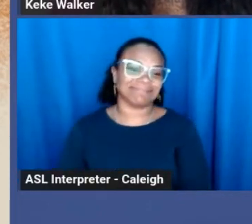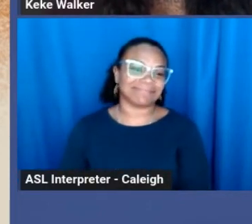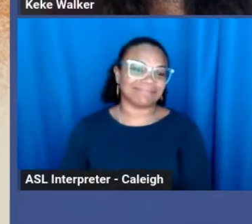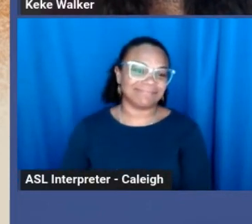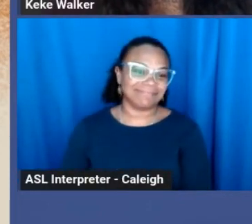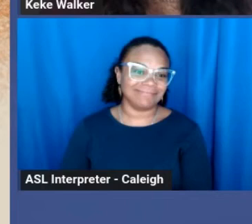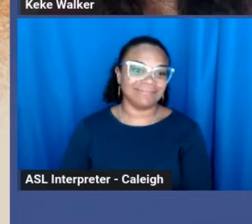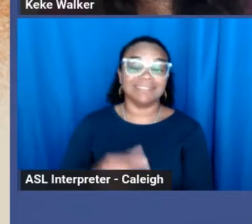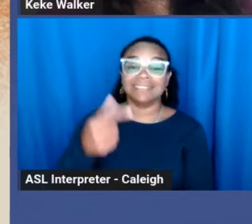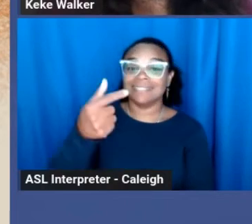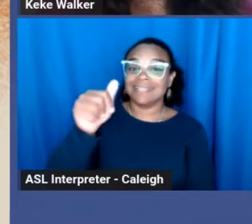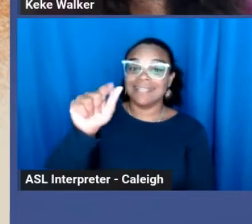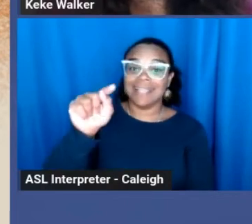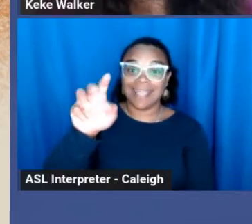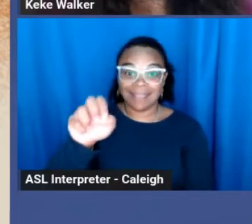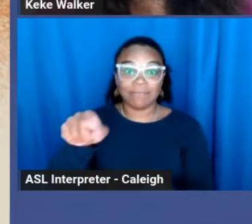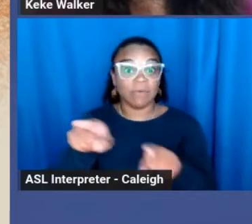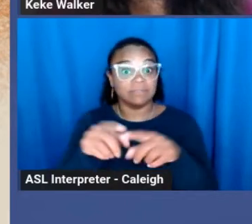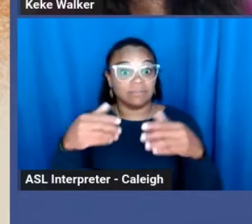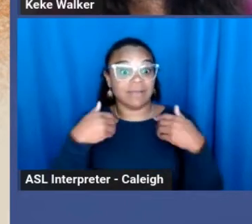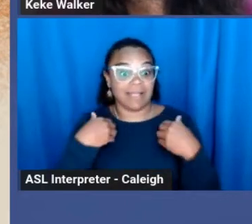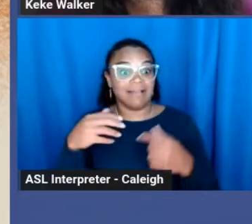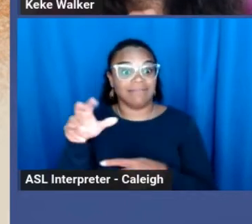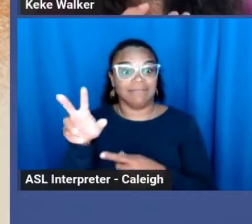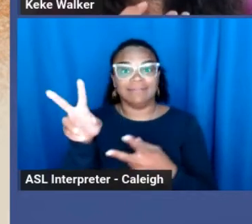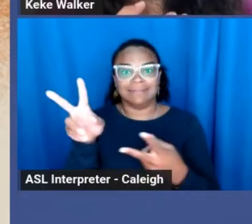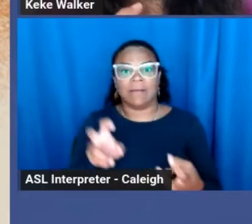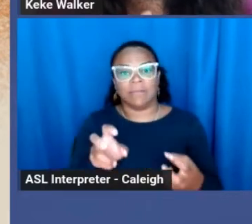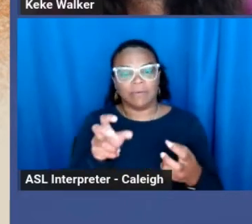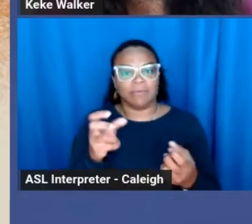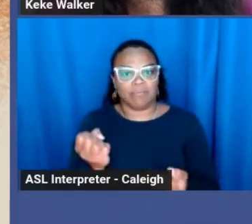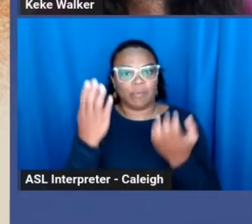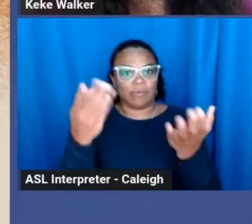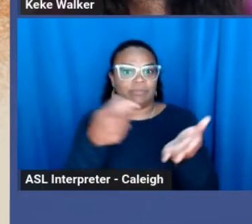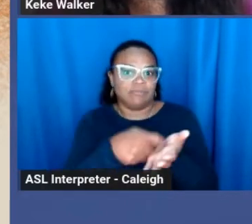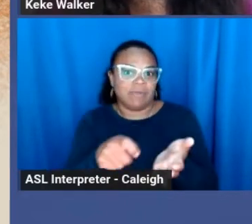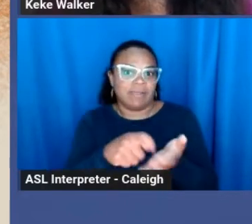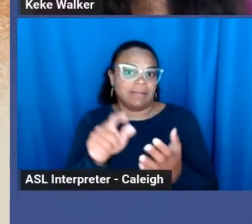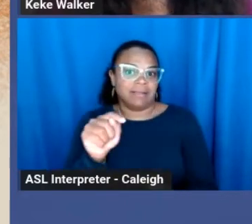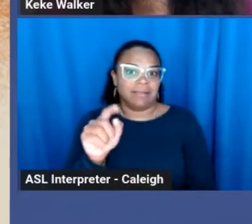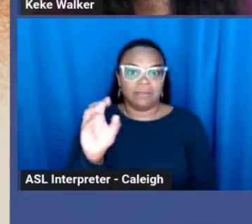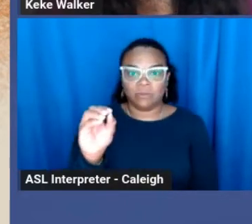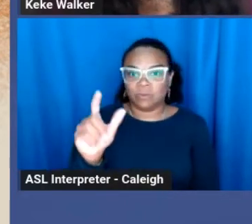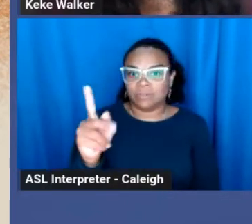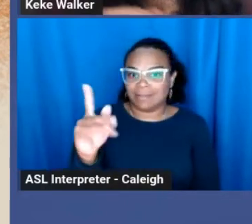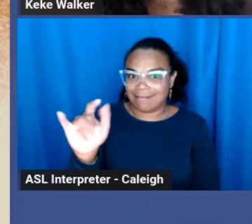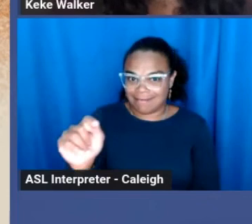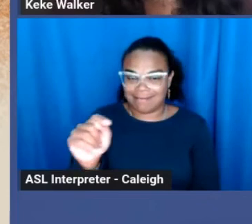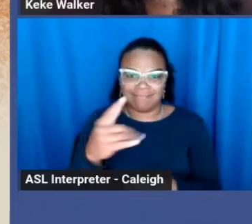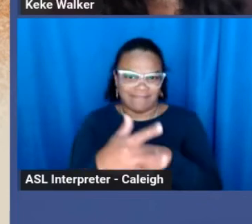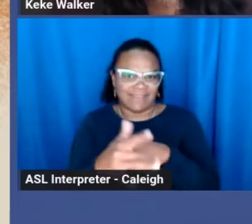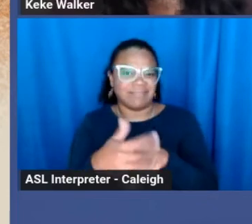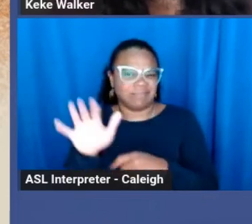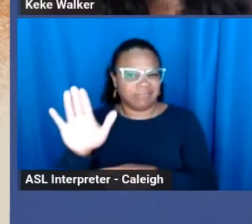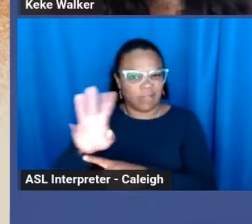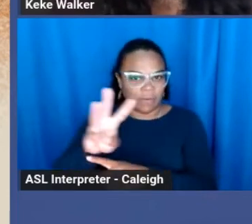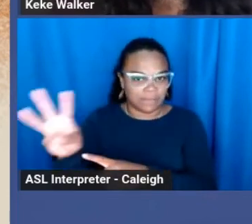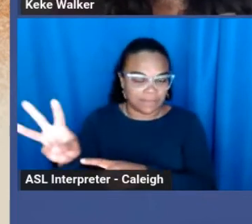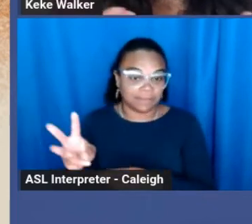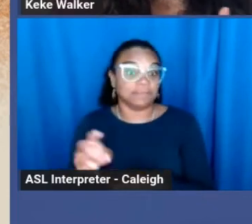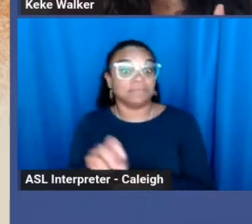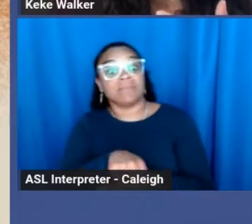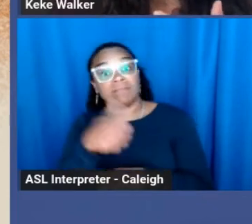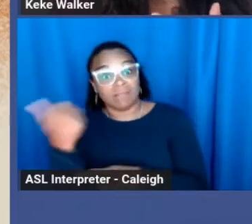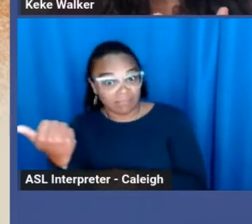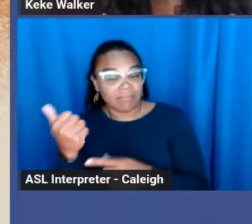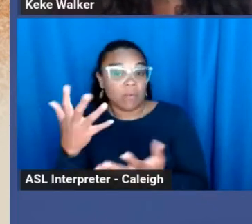GATE also has a downloadable proposal writing toolkit on their website. And then another space to explore grant writing